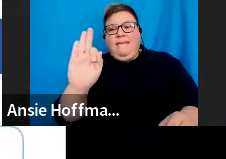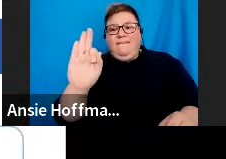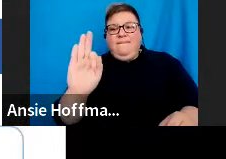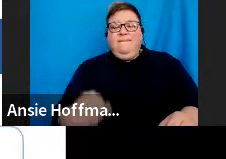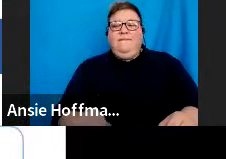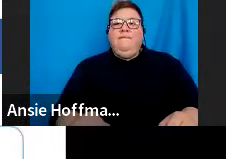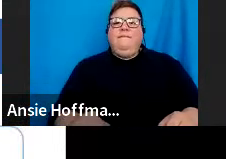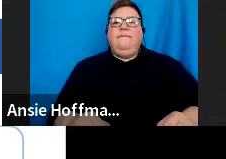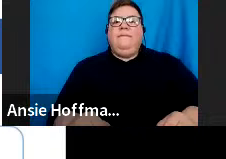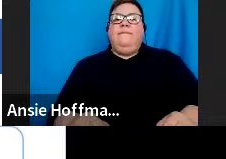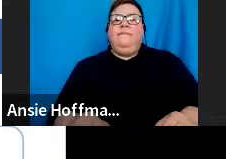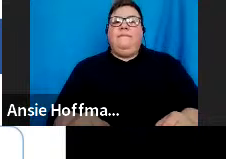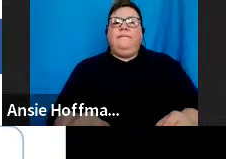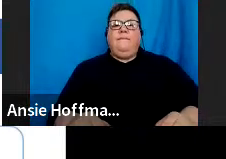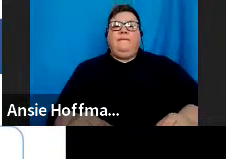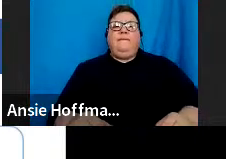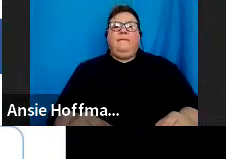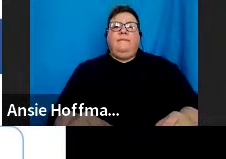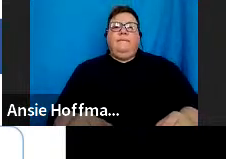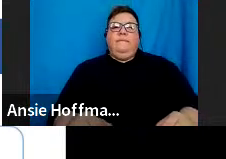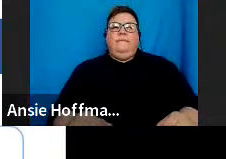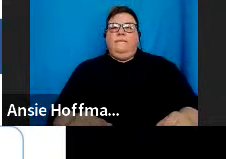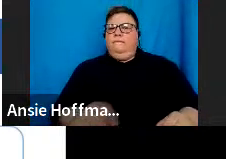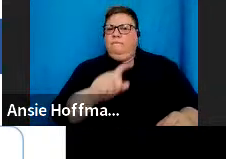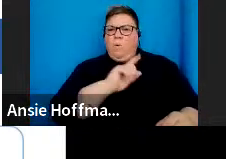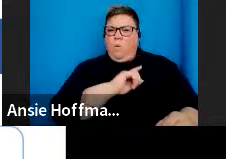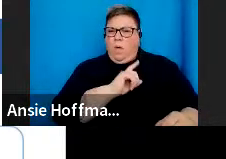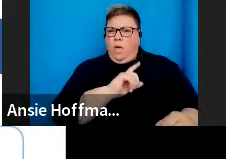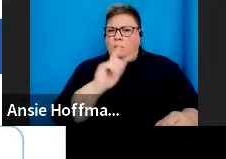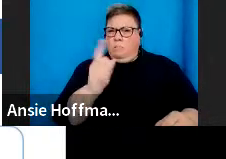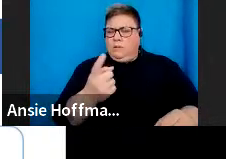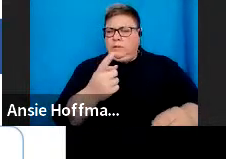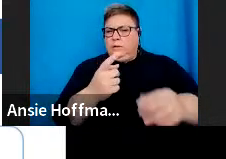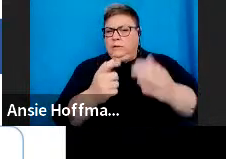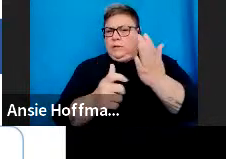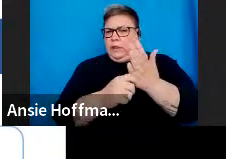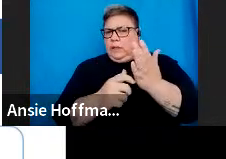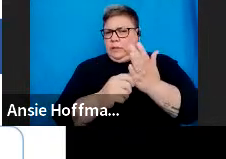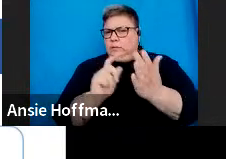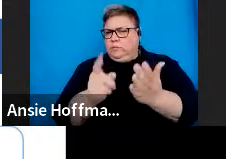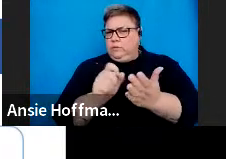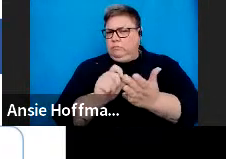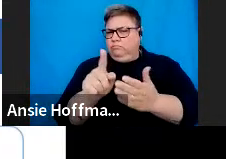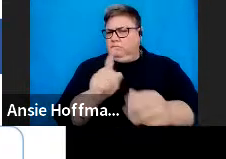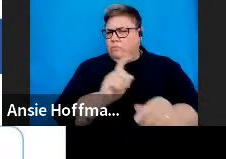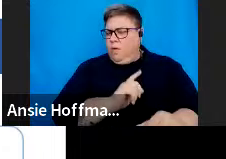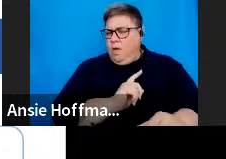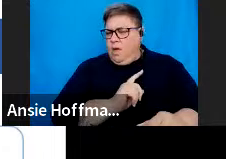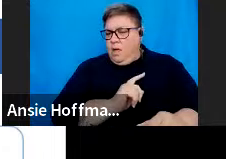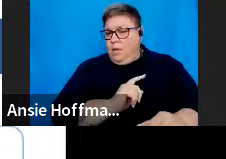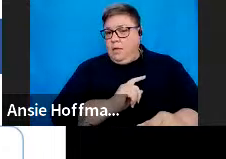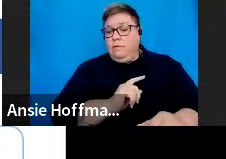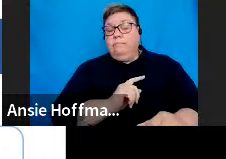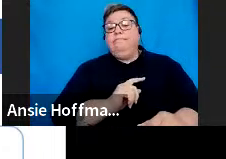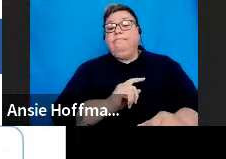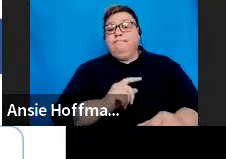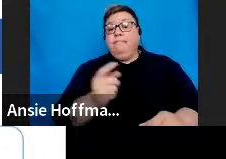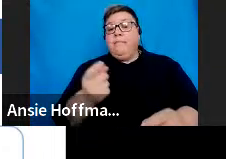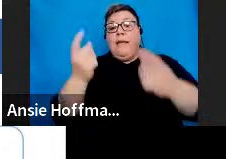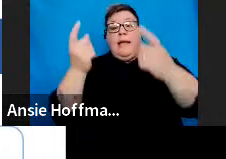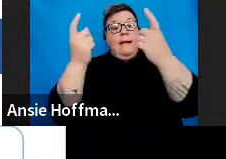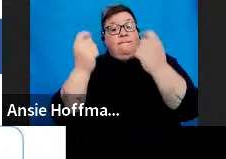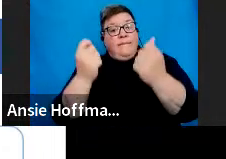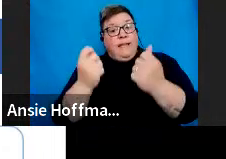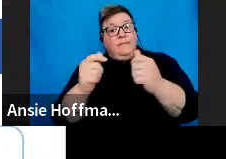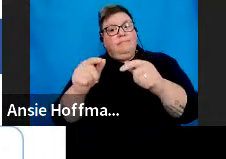All right. So, why must a tax directive application be submitted? So, fund administrations and employers